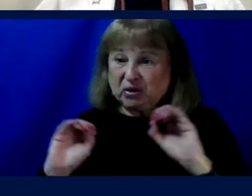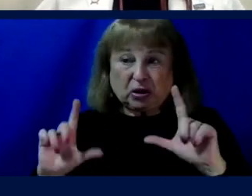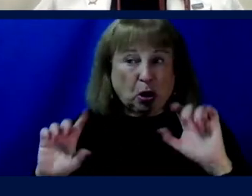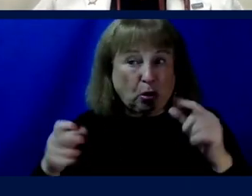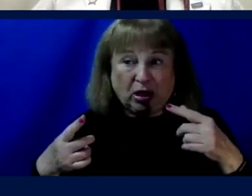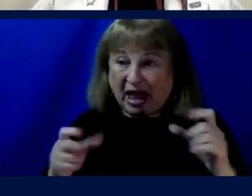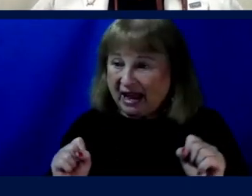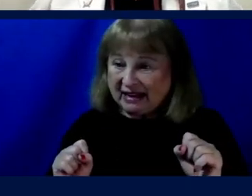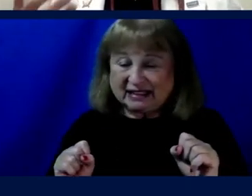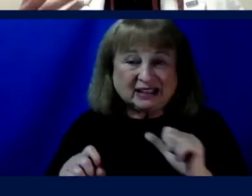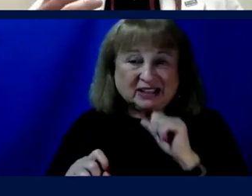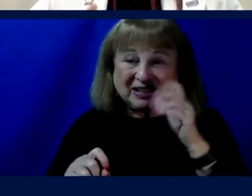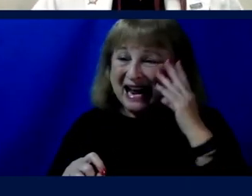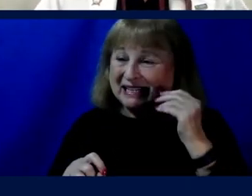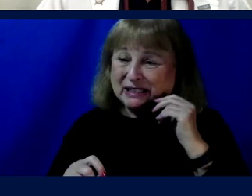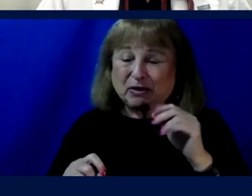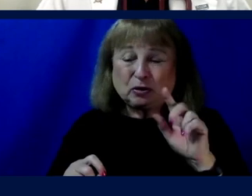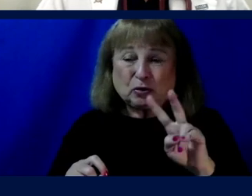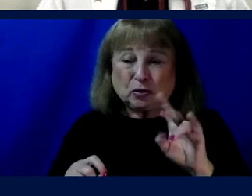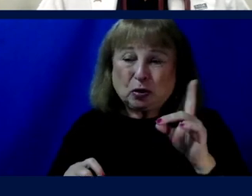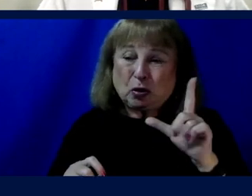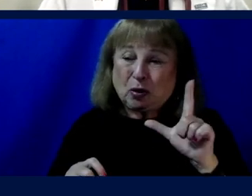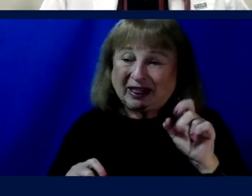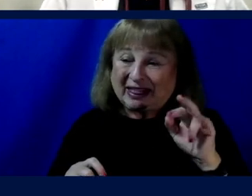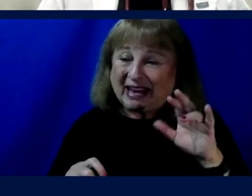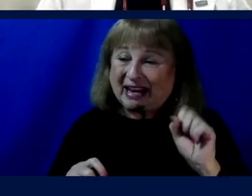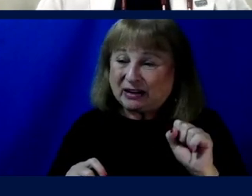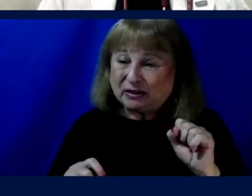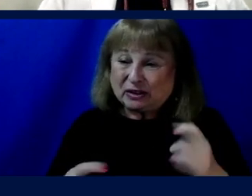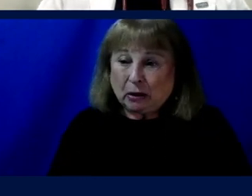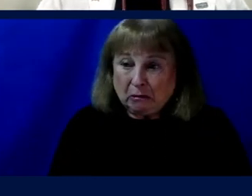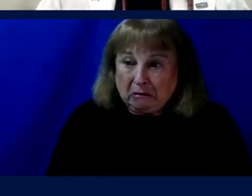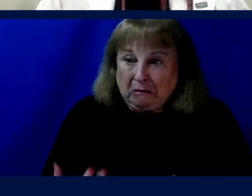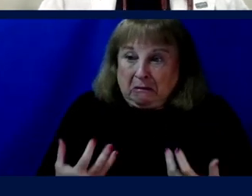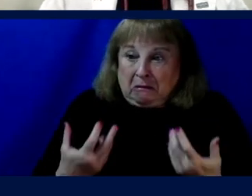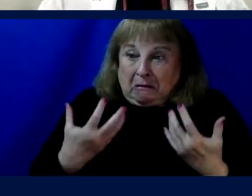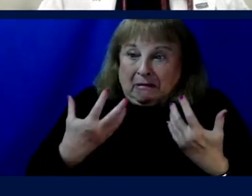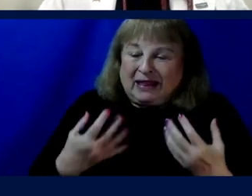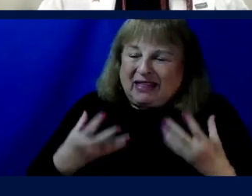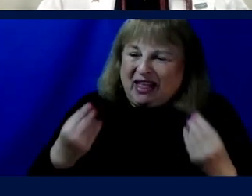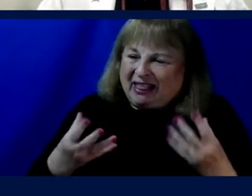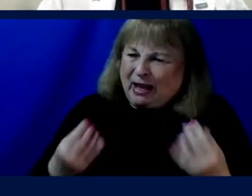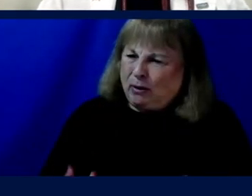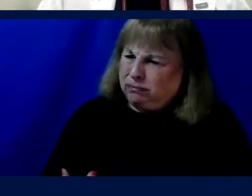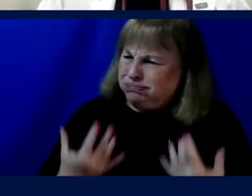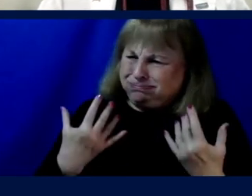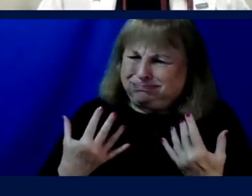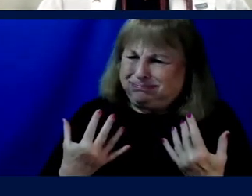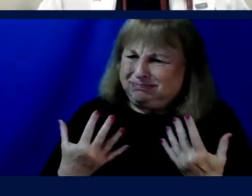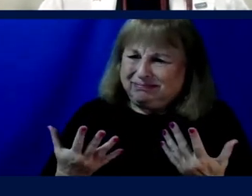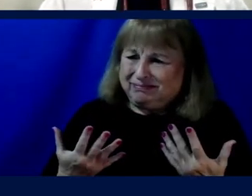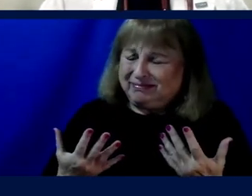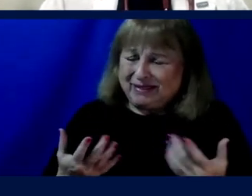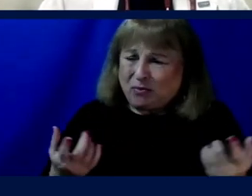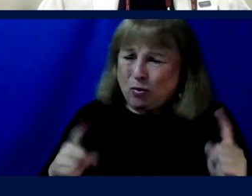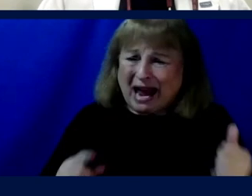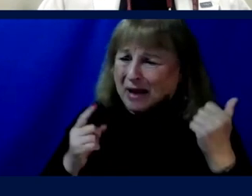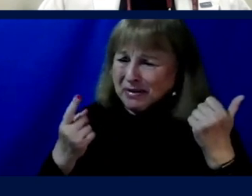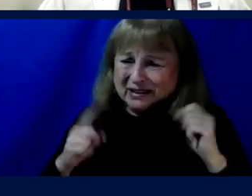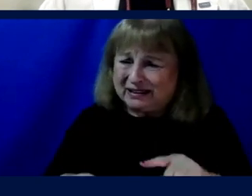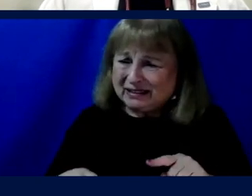experience two liters of fluid shifting into her upper extremities, torso, head and neck. It just won't happen.